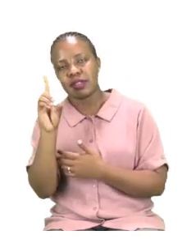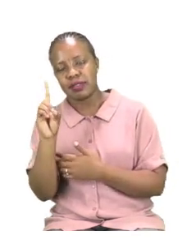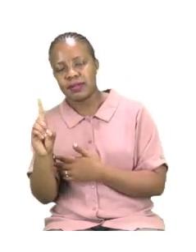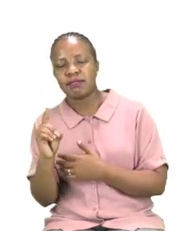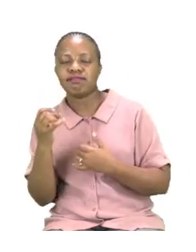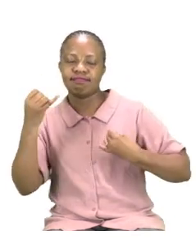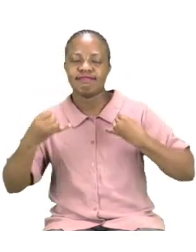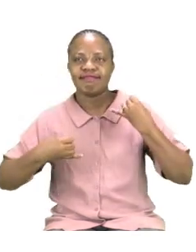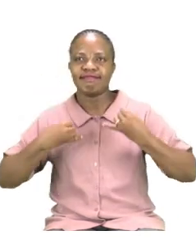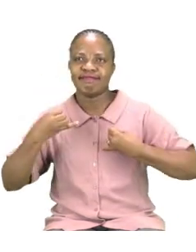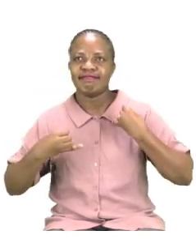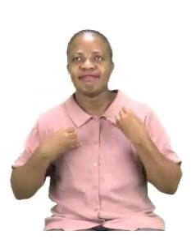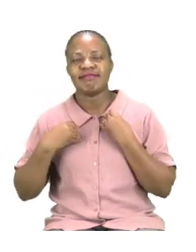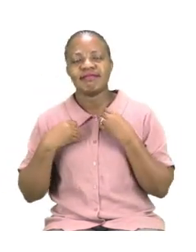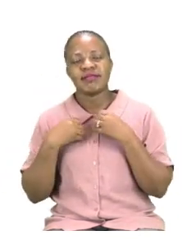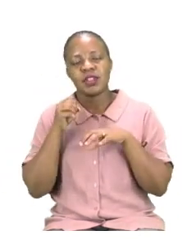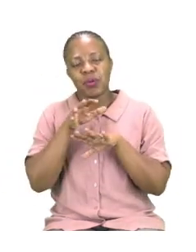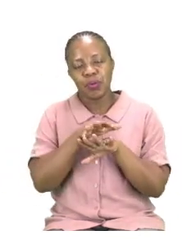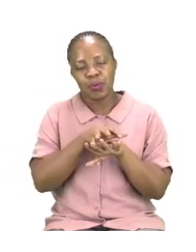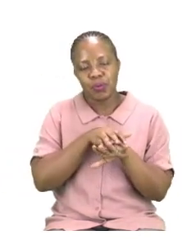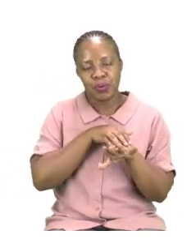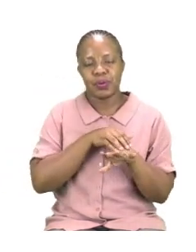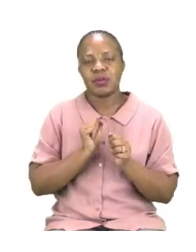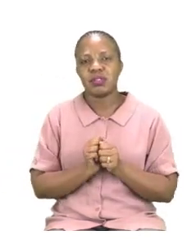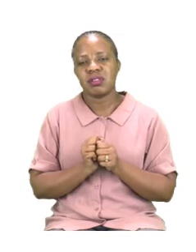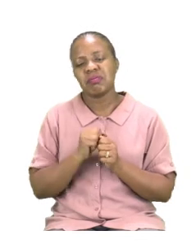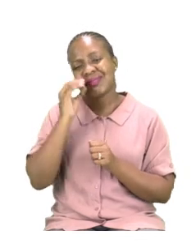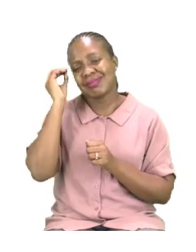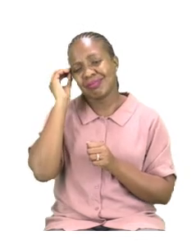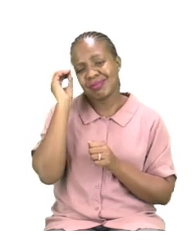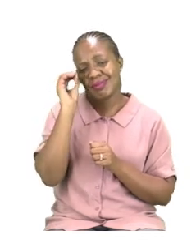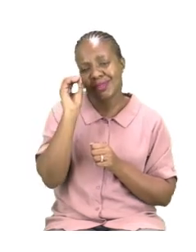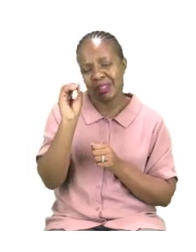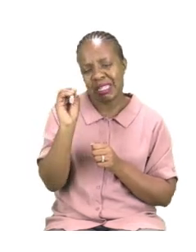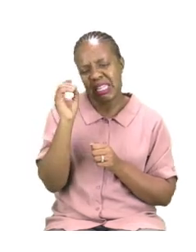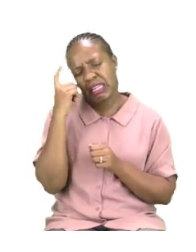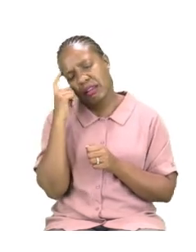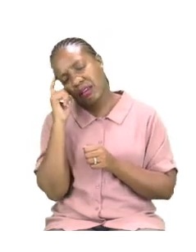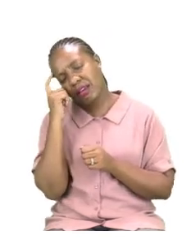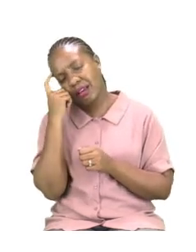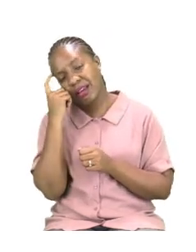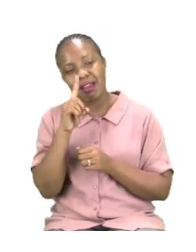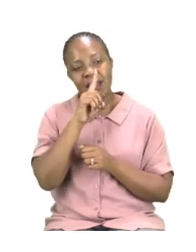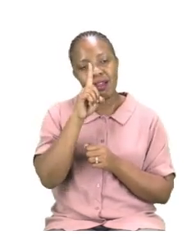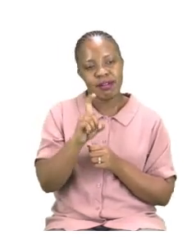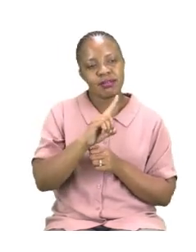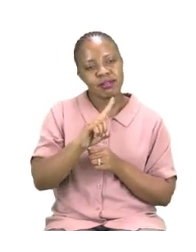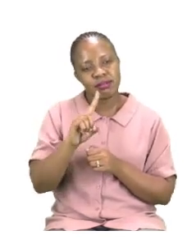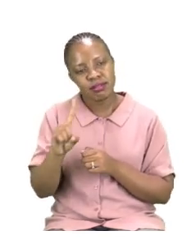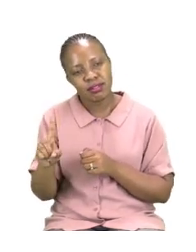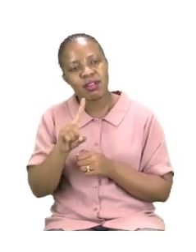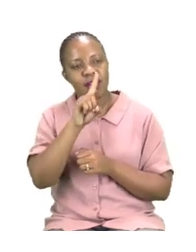that if you are not sure, you ask a parent or an adult or a teacher to